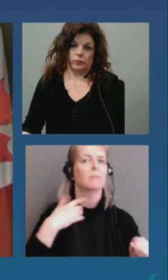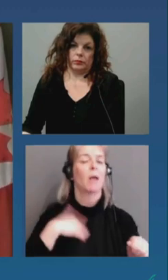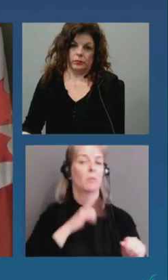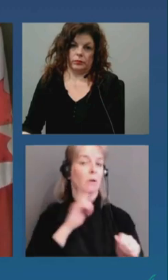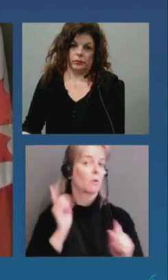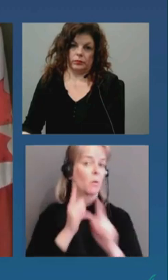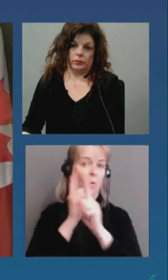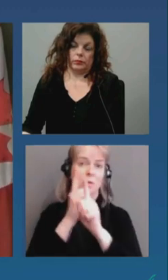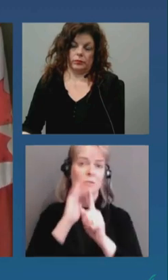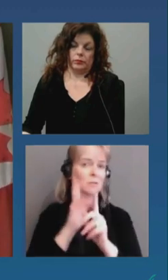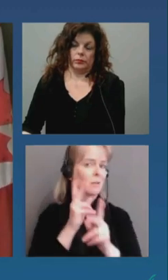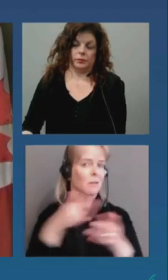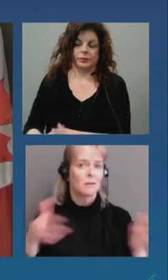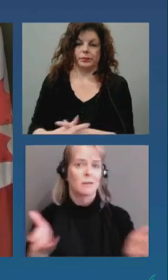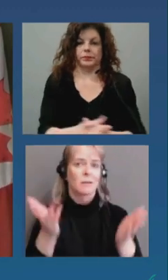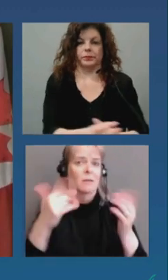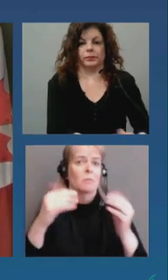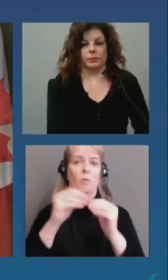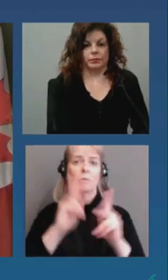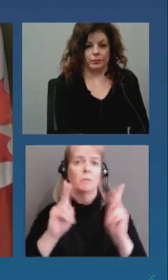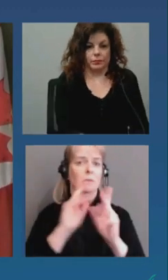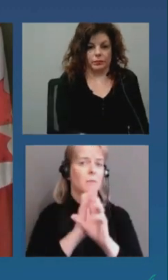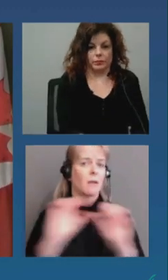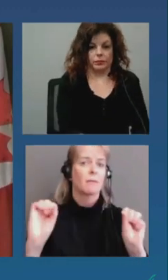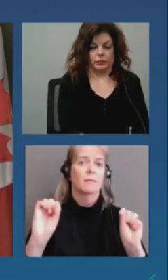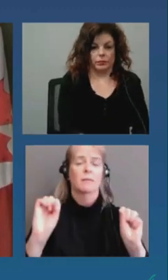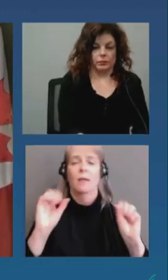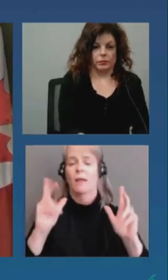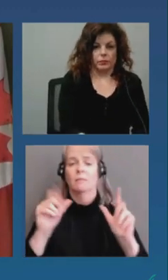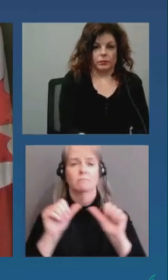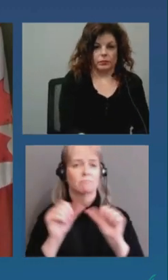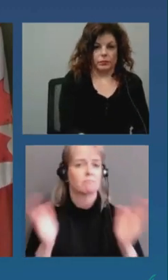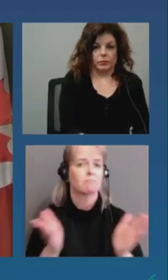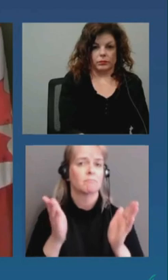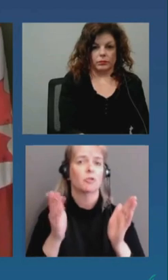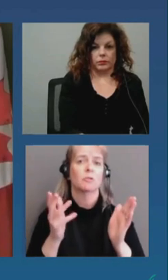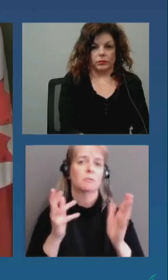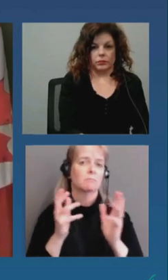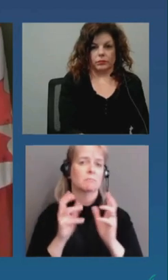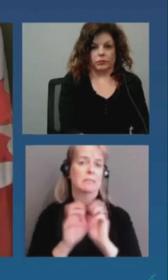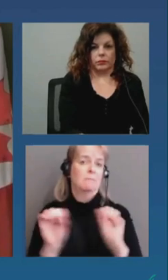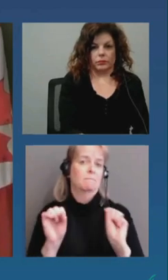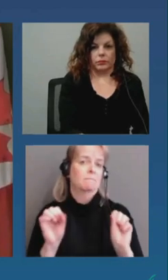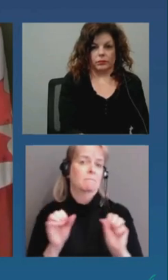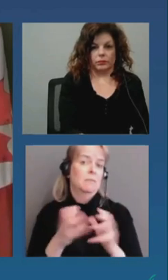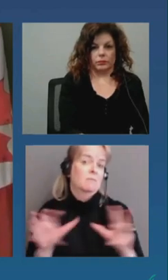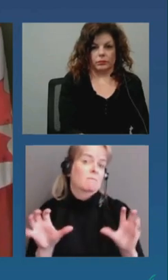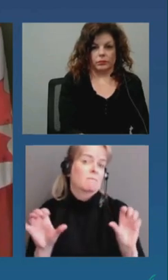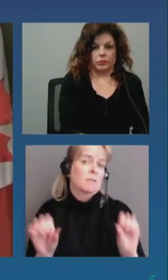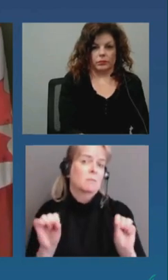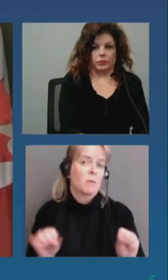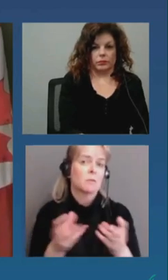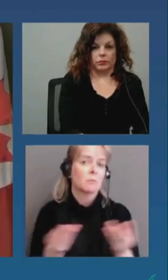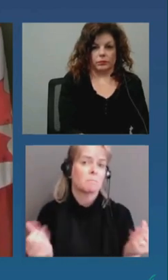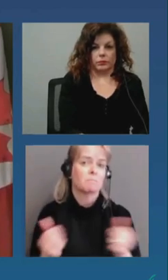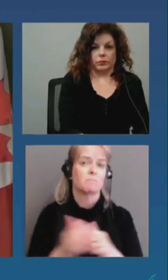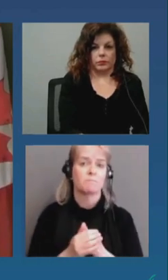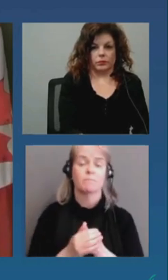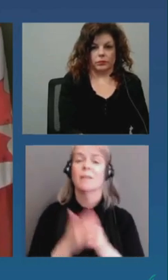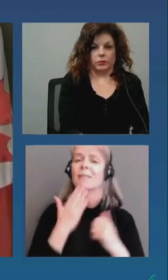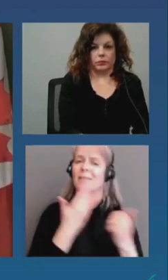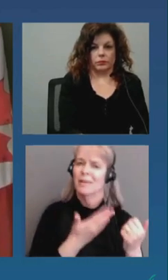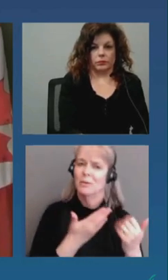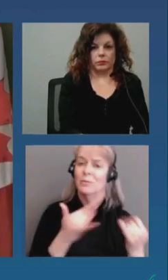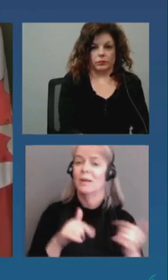thank you very much mr diamante thank you joanne we will now be going to matthew cooper at cbc ottawa